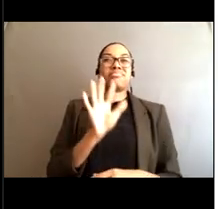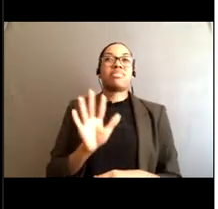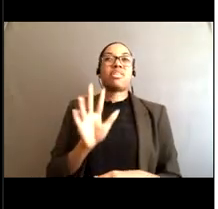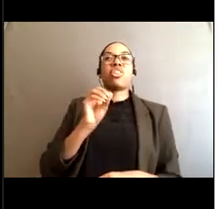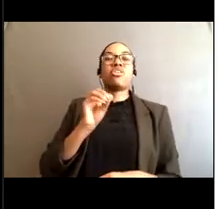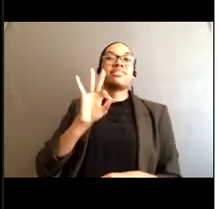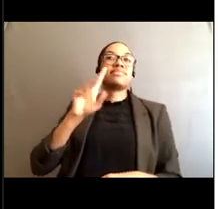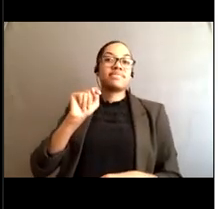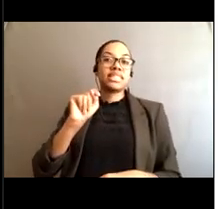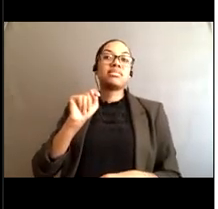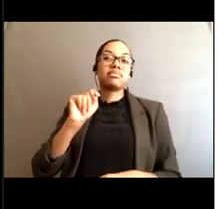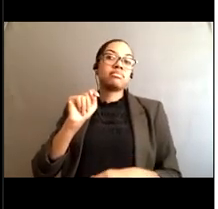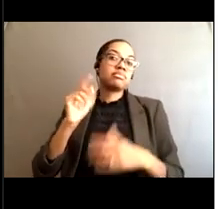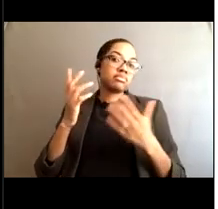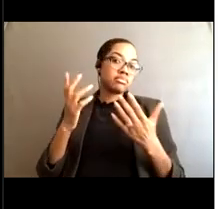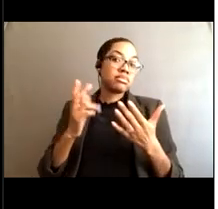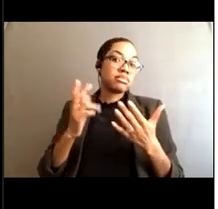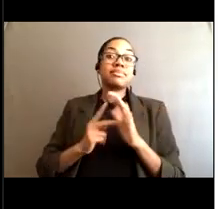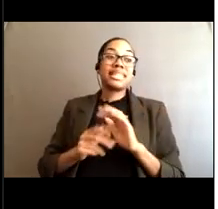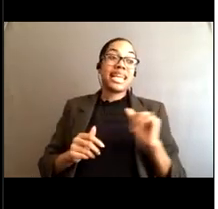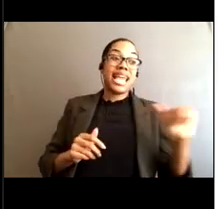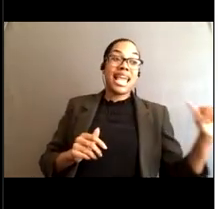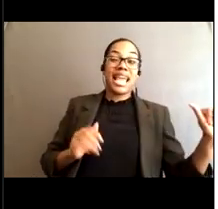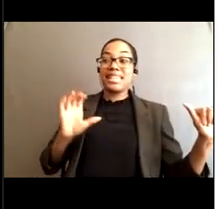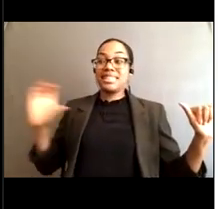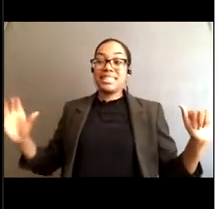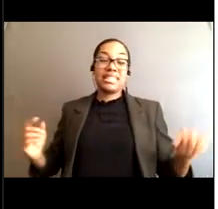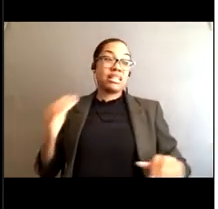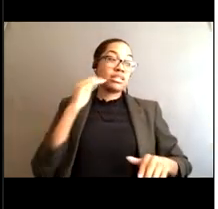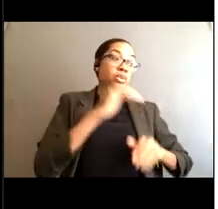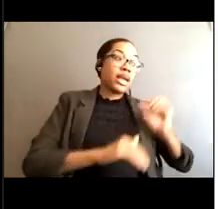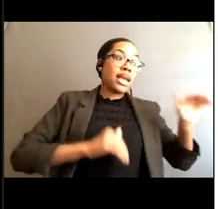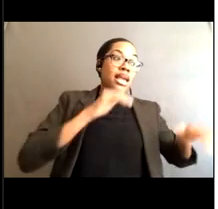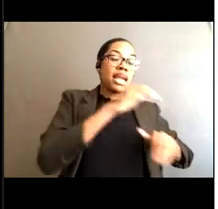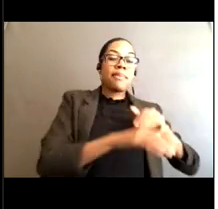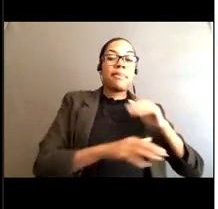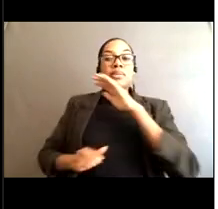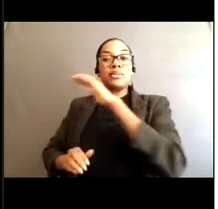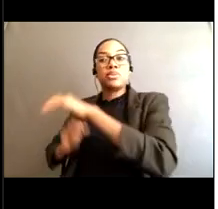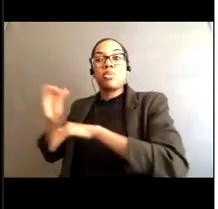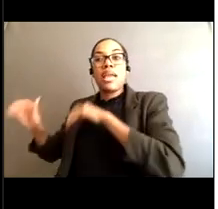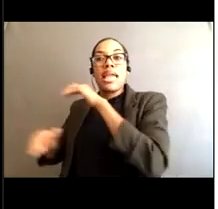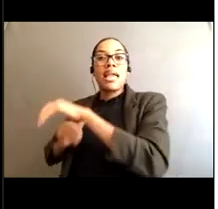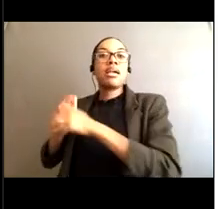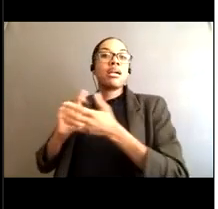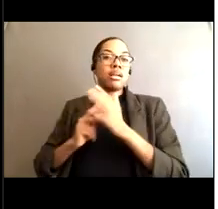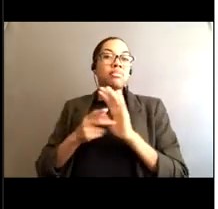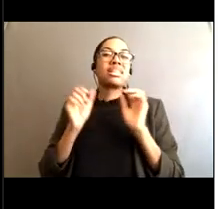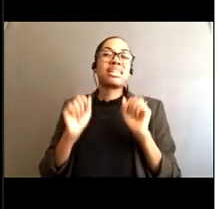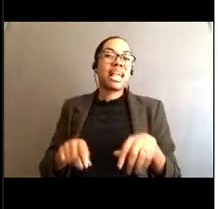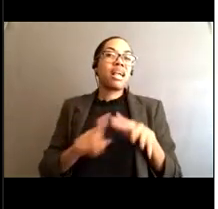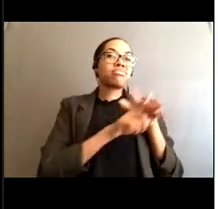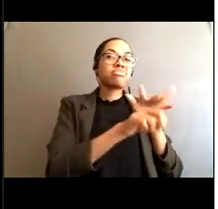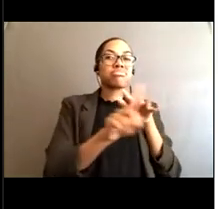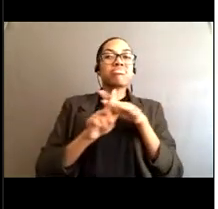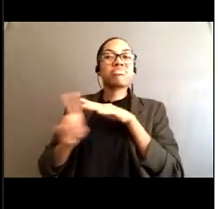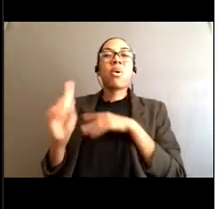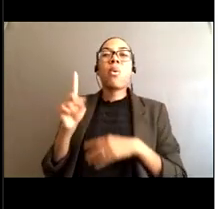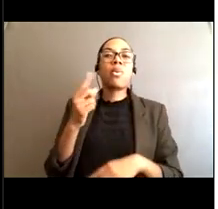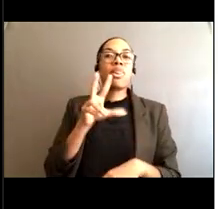So if you do swim options A or C parallel to shore you can escape the rip current.